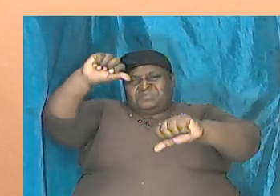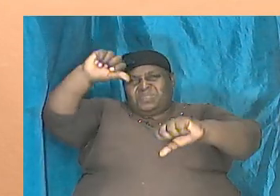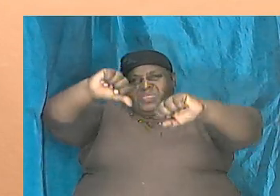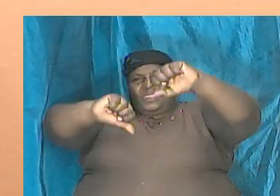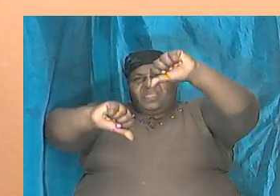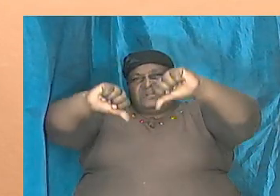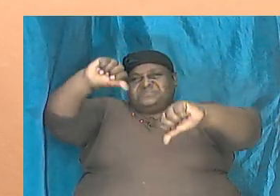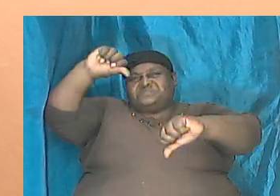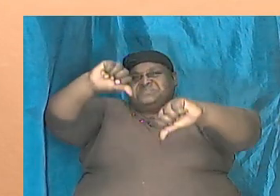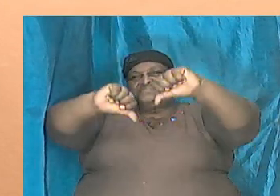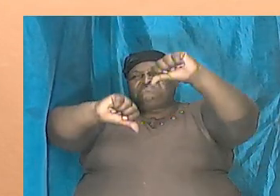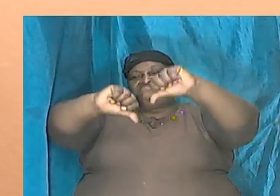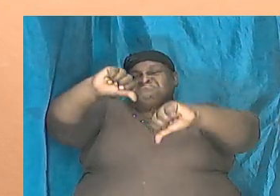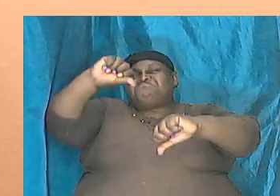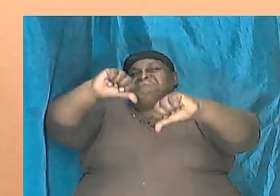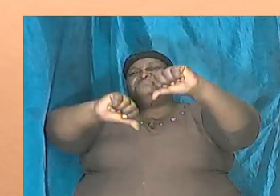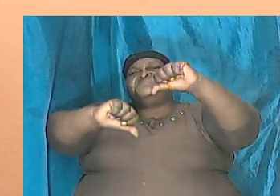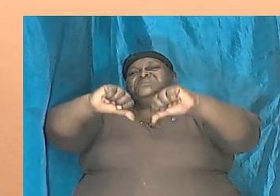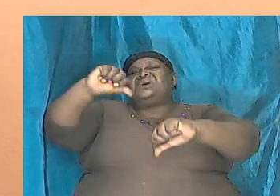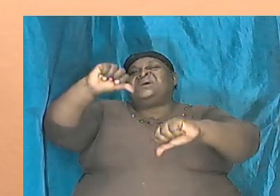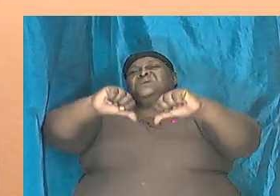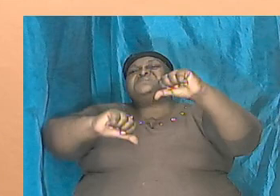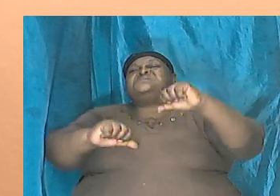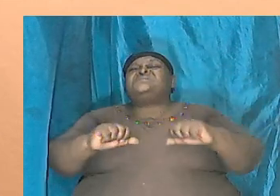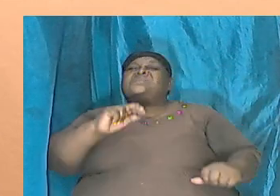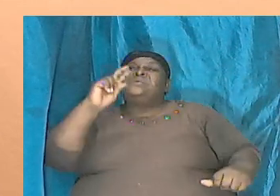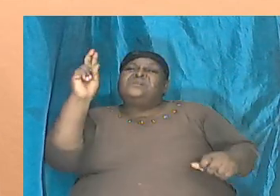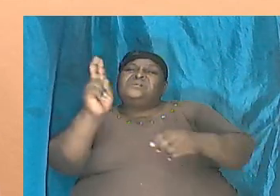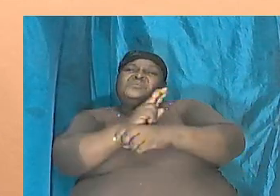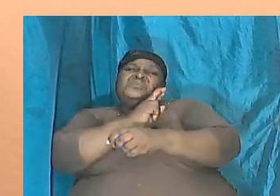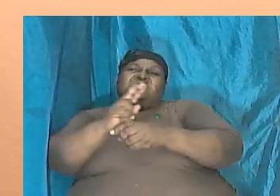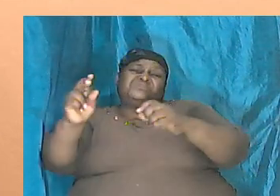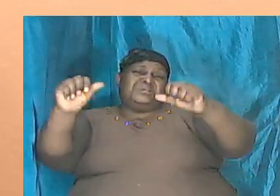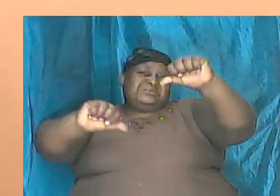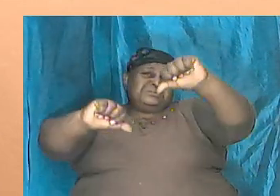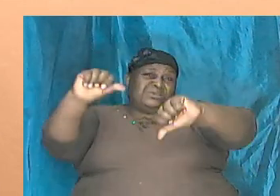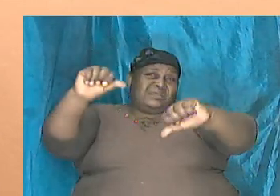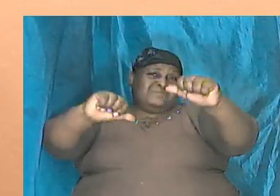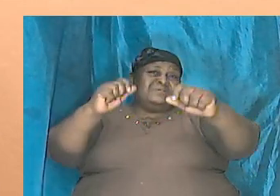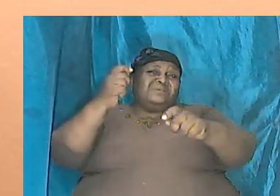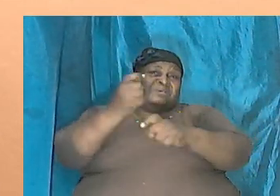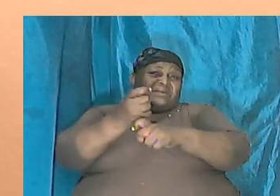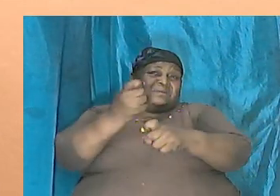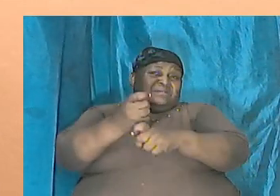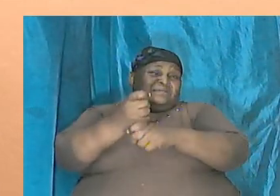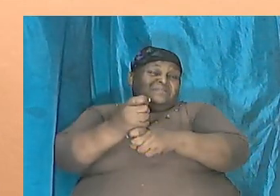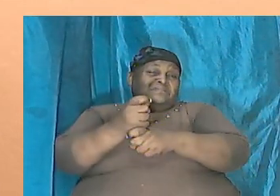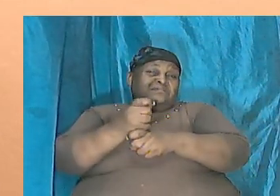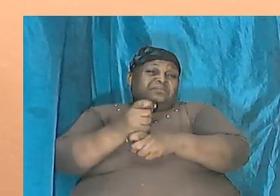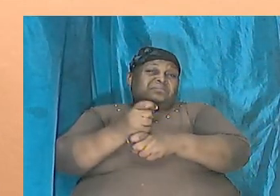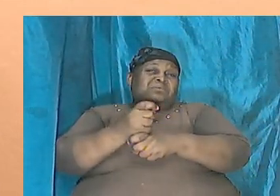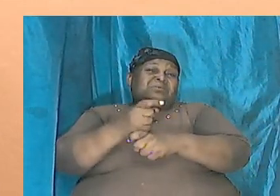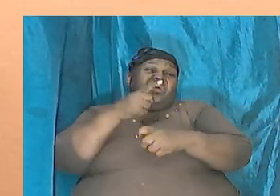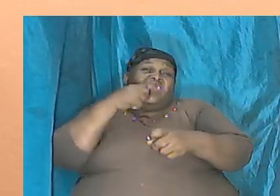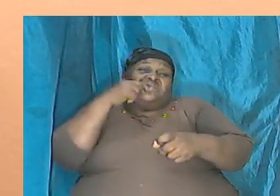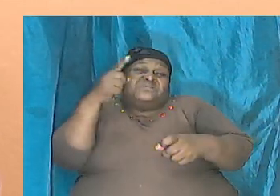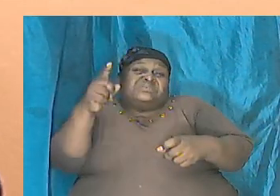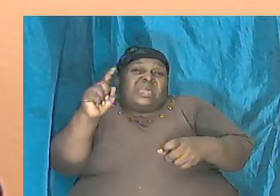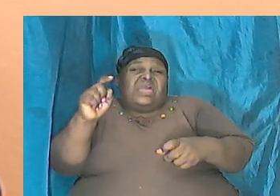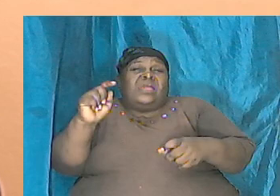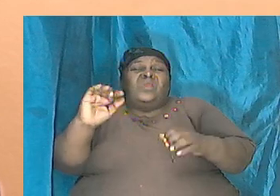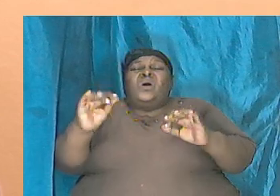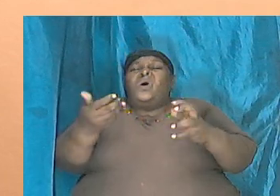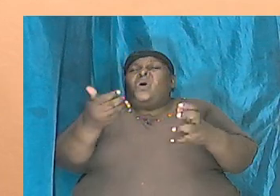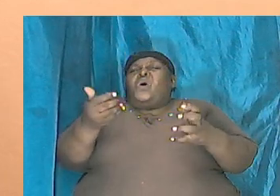dating test, and use that scientific test to estimate that this particular